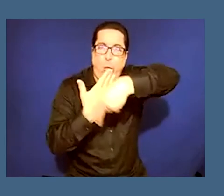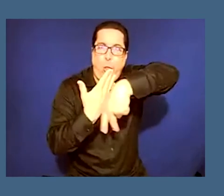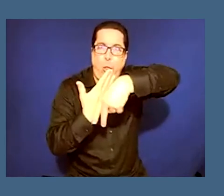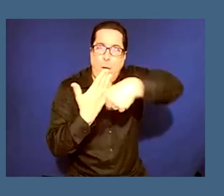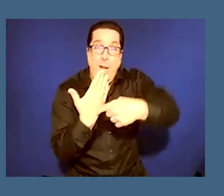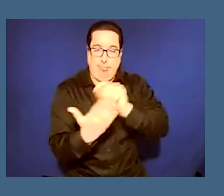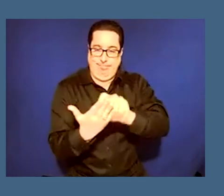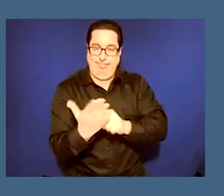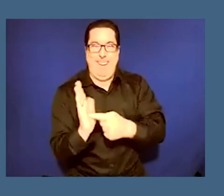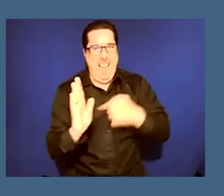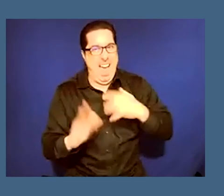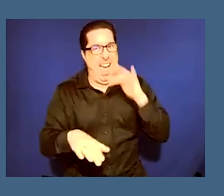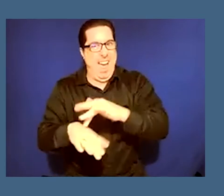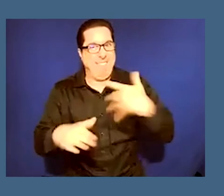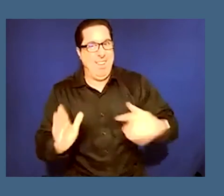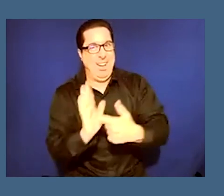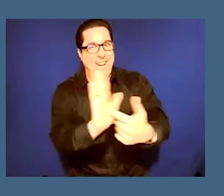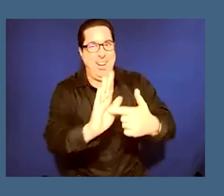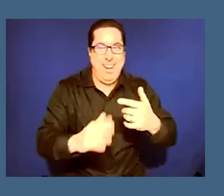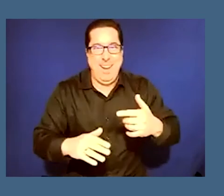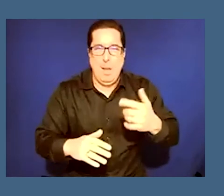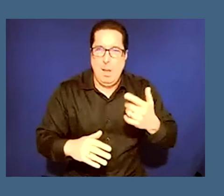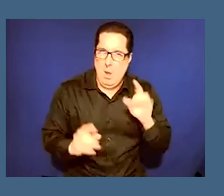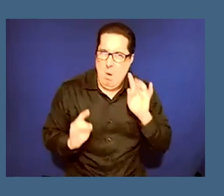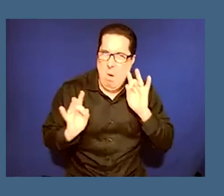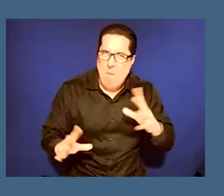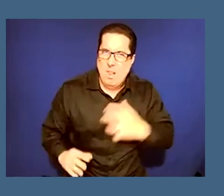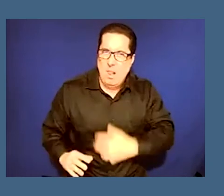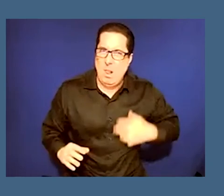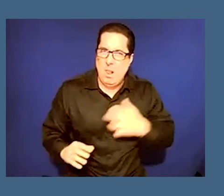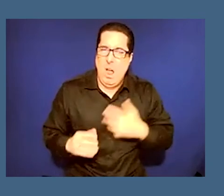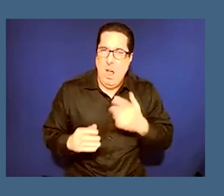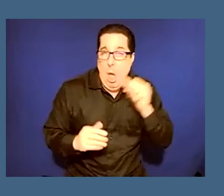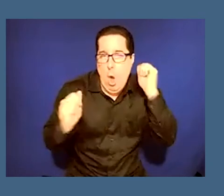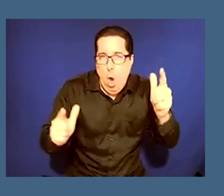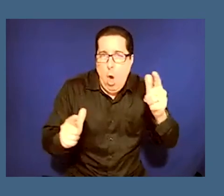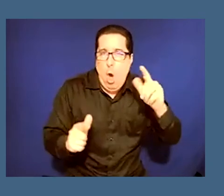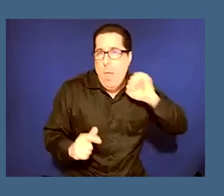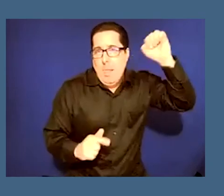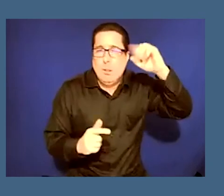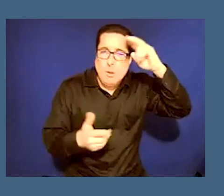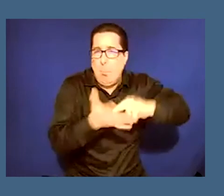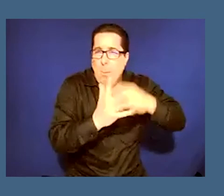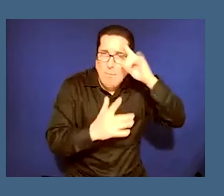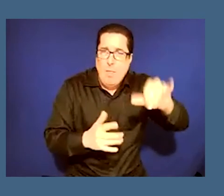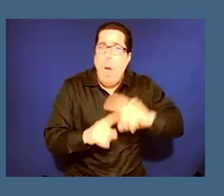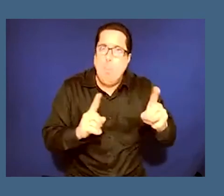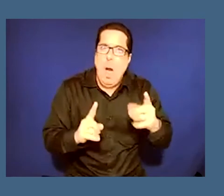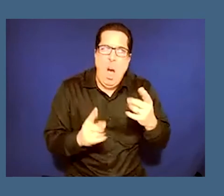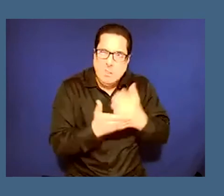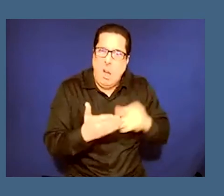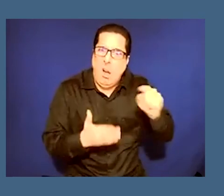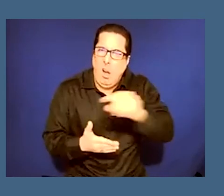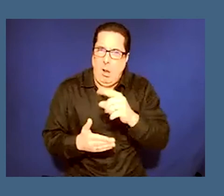this kind of history of all these lynchings not all of them but they captured what they do in this book but what was interesting is that when there was uh